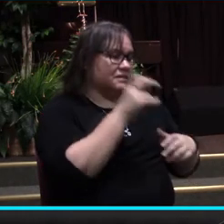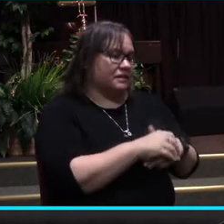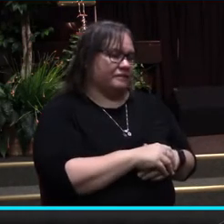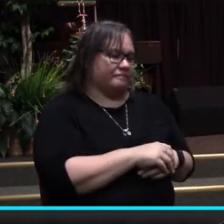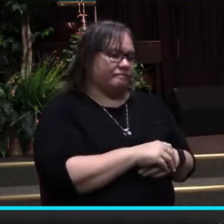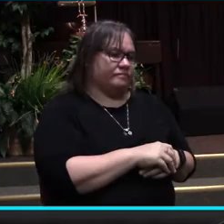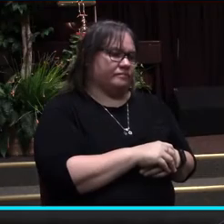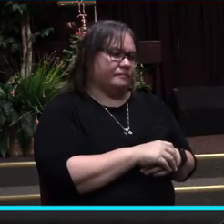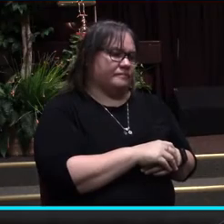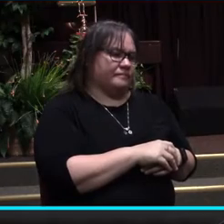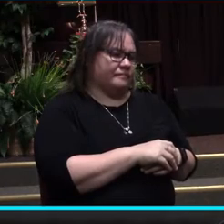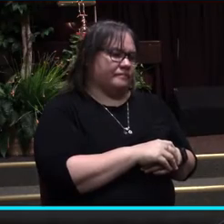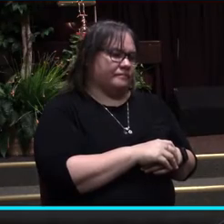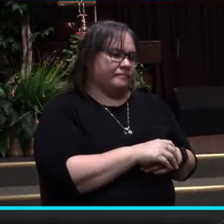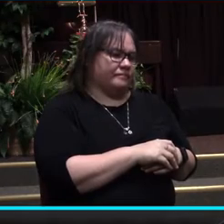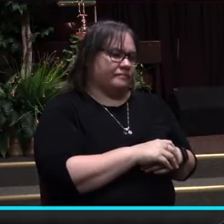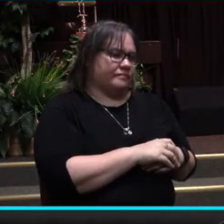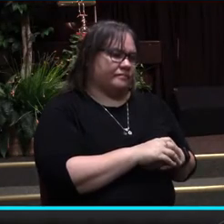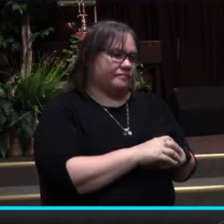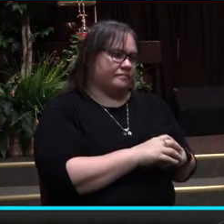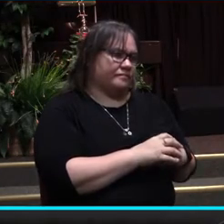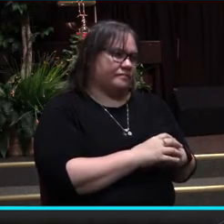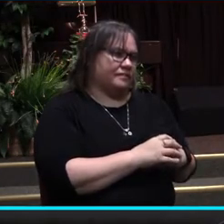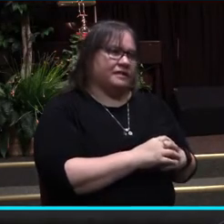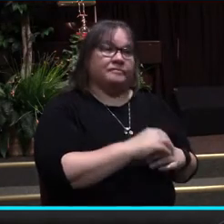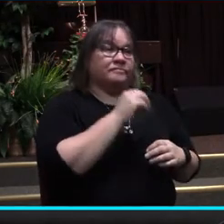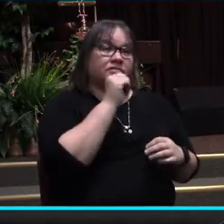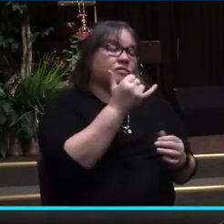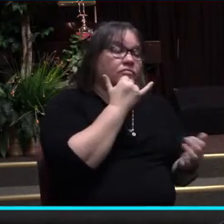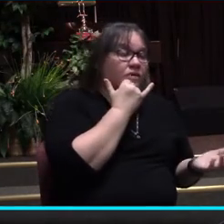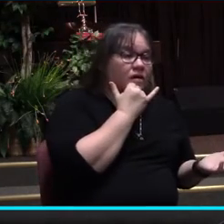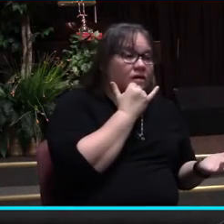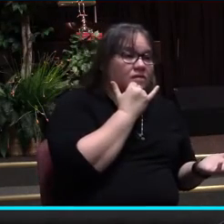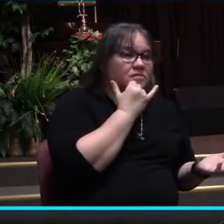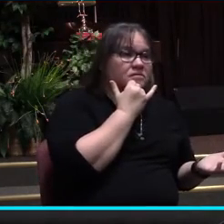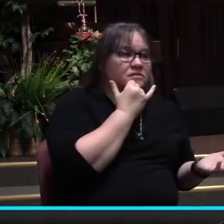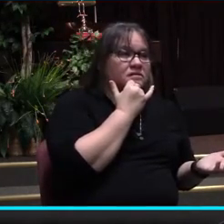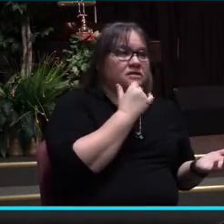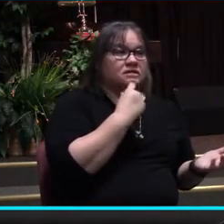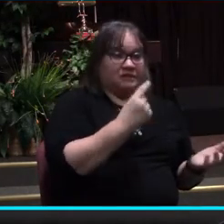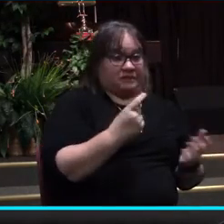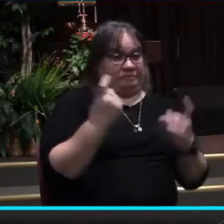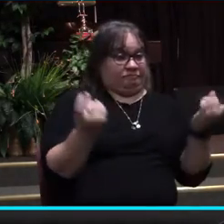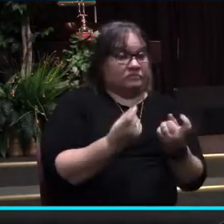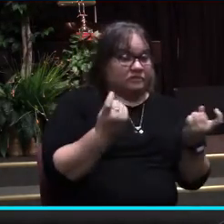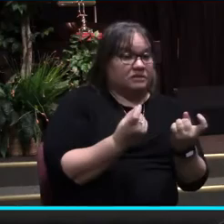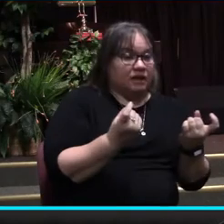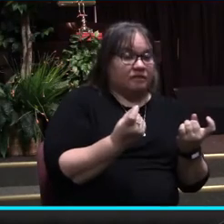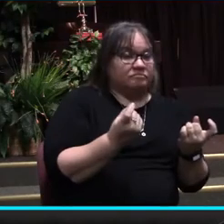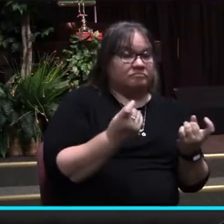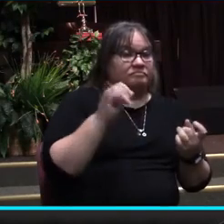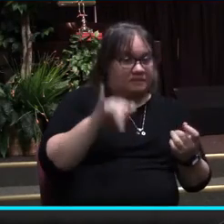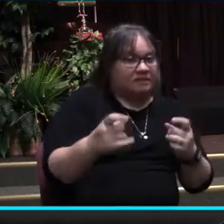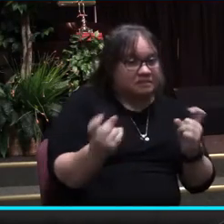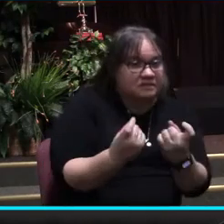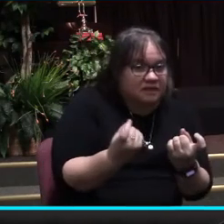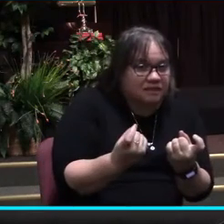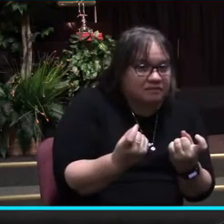this does not mean that it is wrong to call sin, sin.